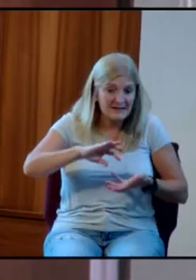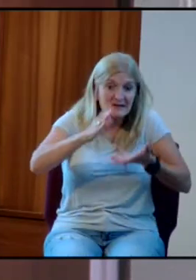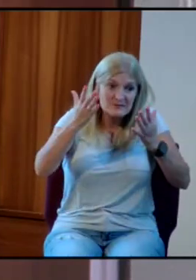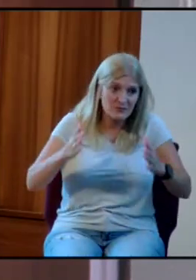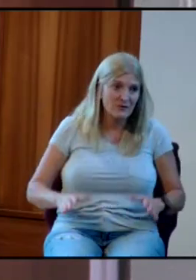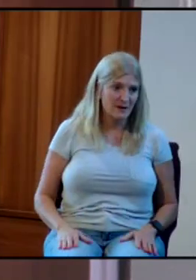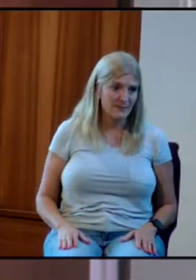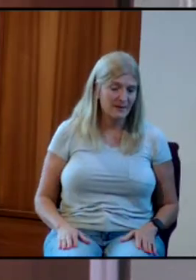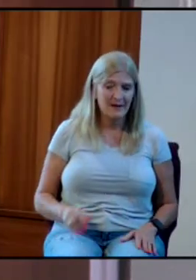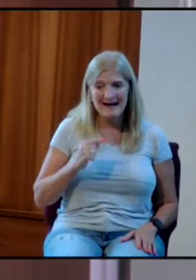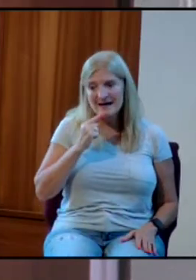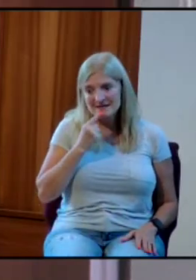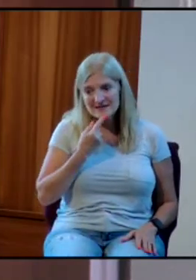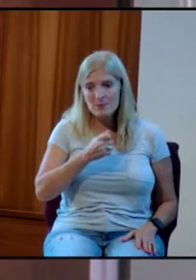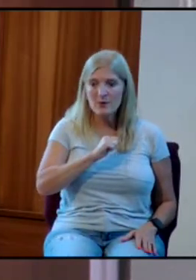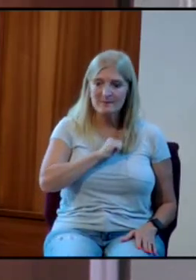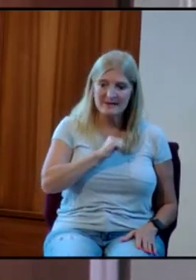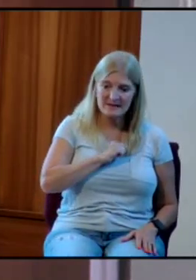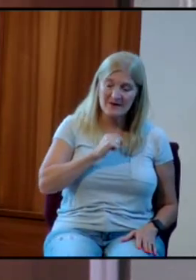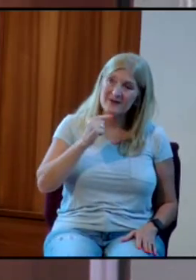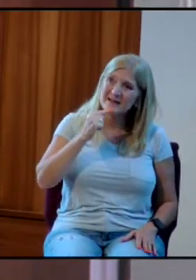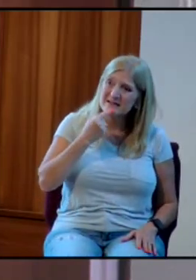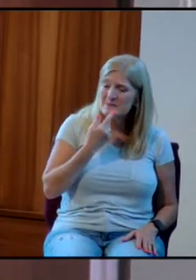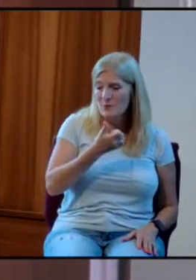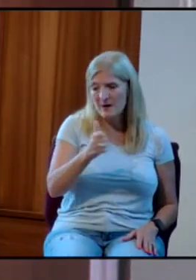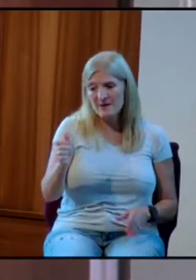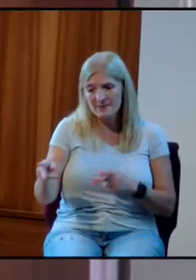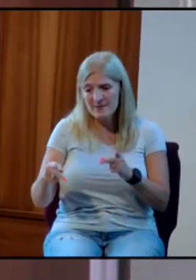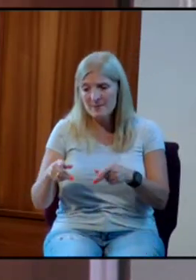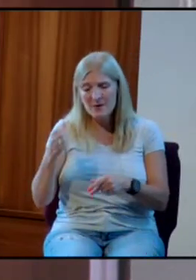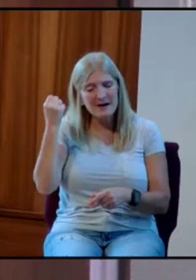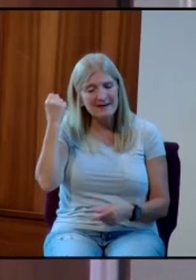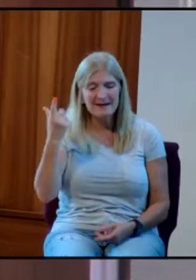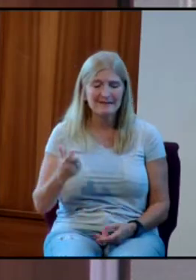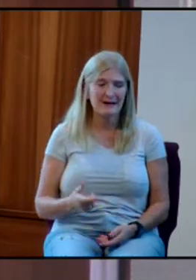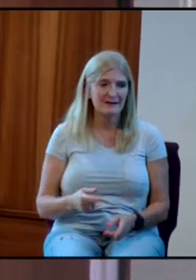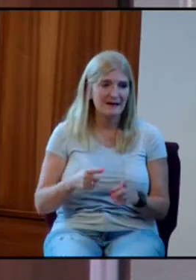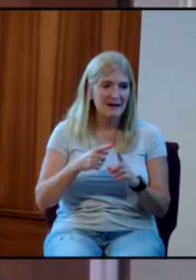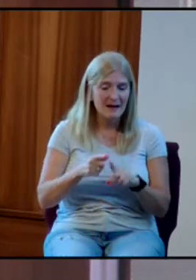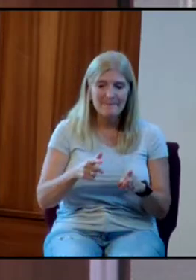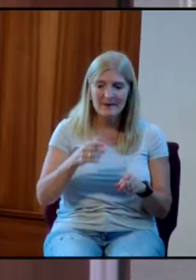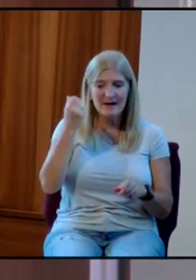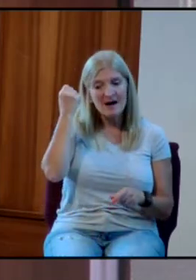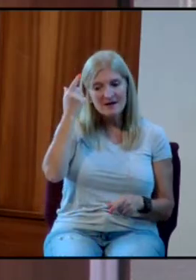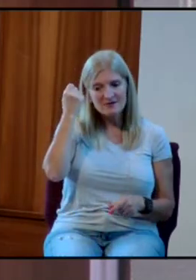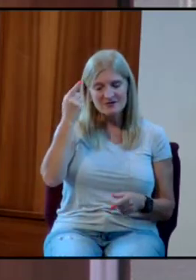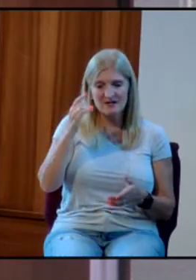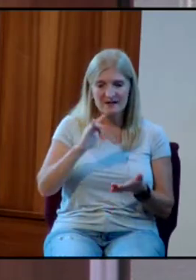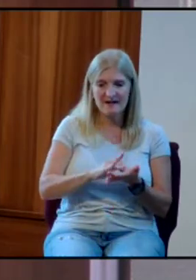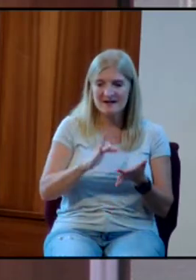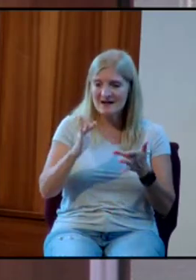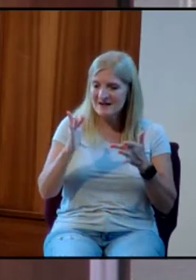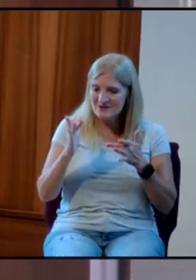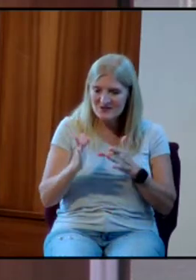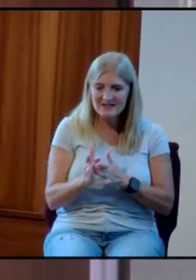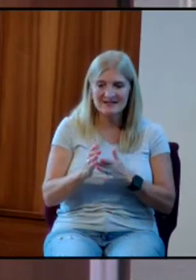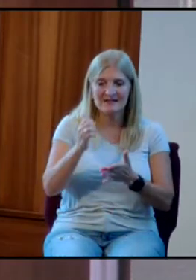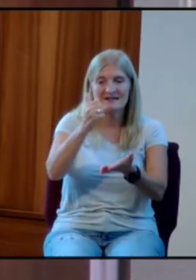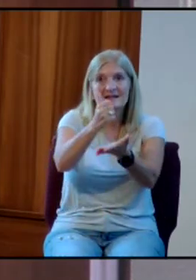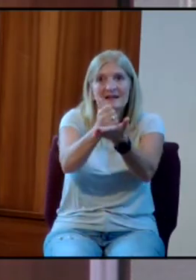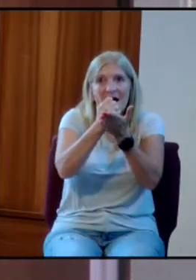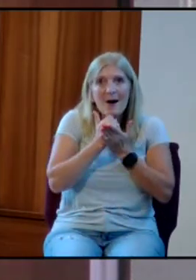I disappoint myself and I disappoint others. But I have a redeemer. And he makes my life better.